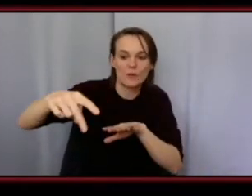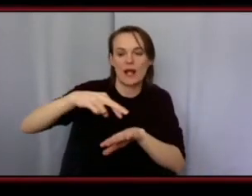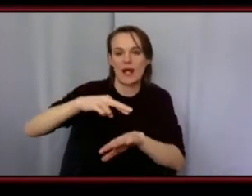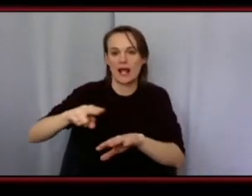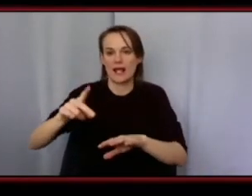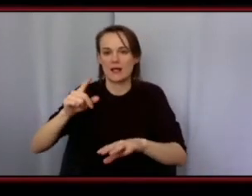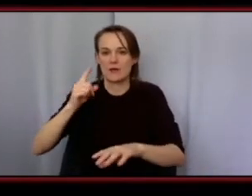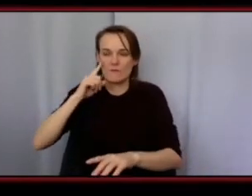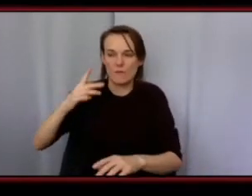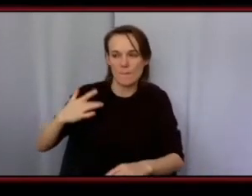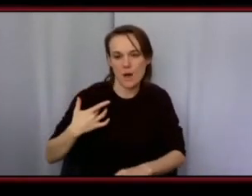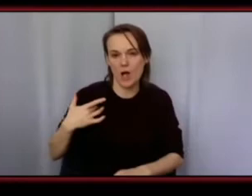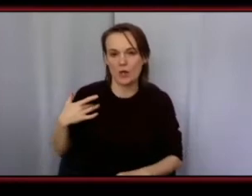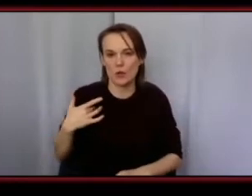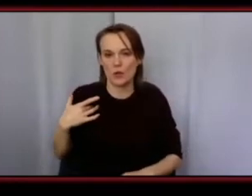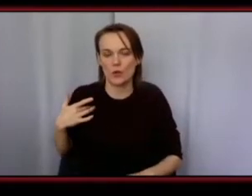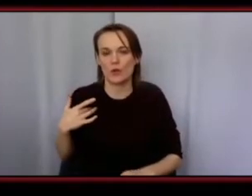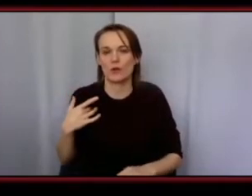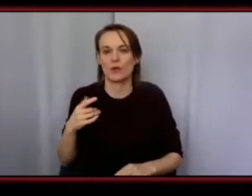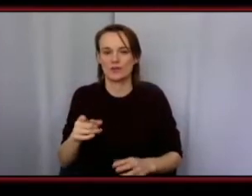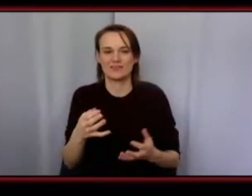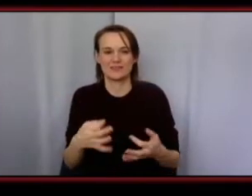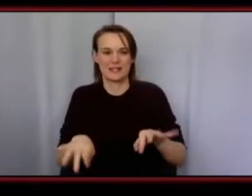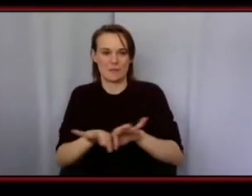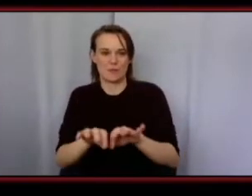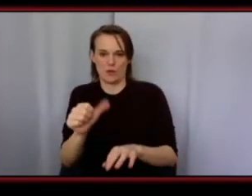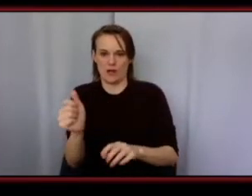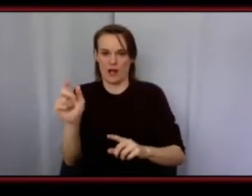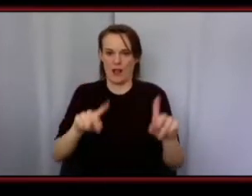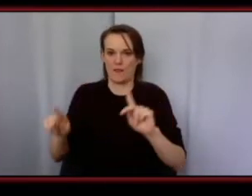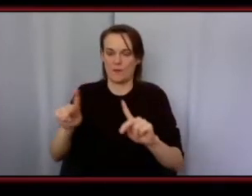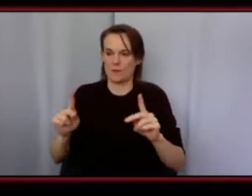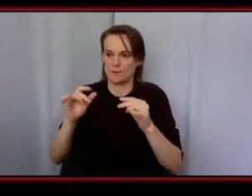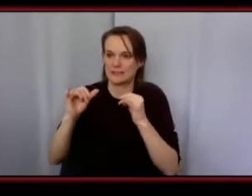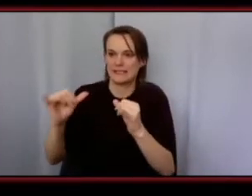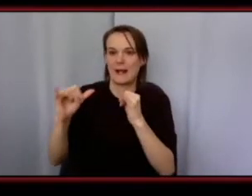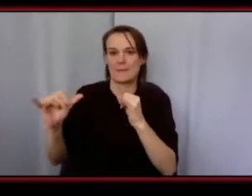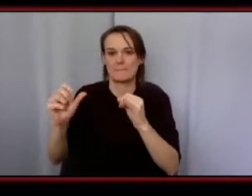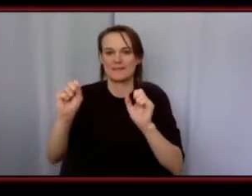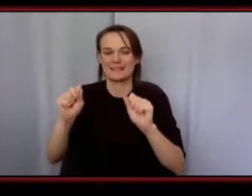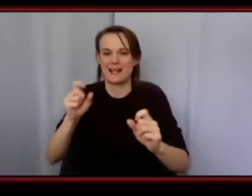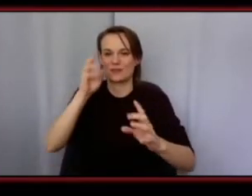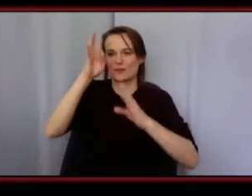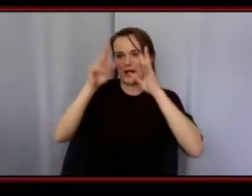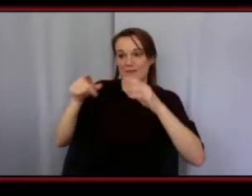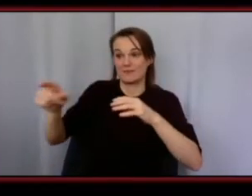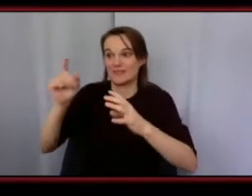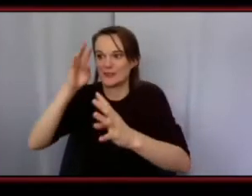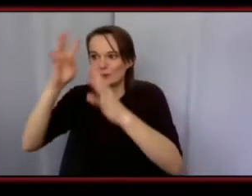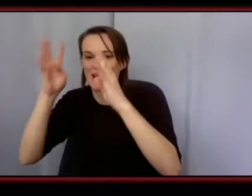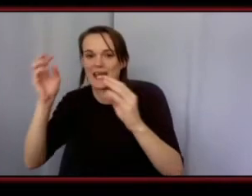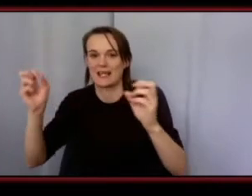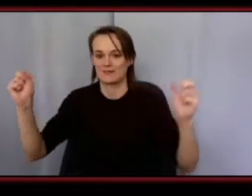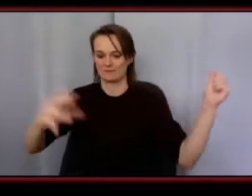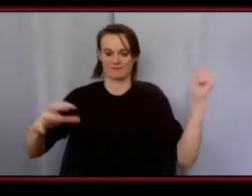i think just just surrounding yourself with like-minded people keeps that creative energy going and the block is it's hard